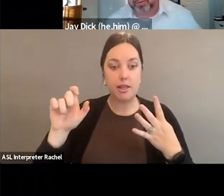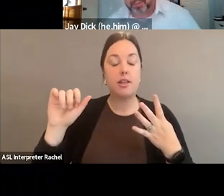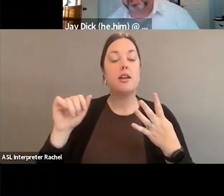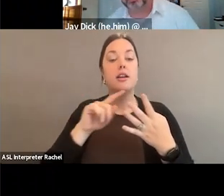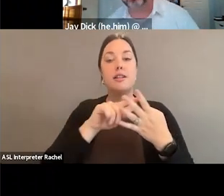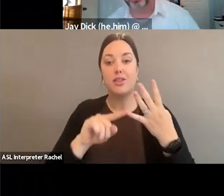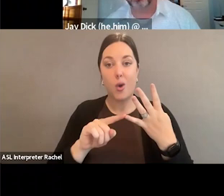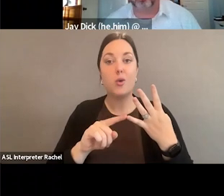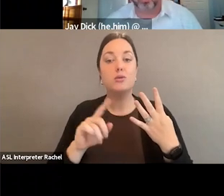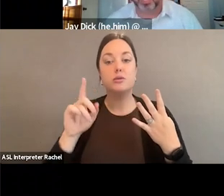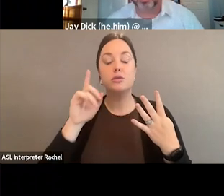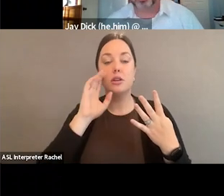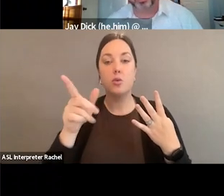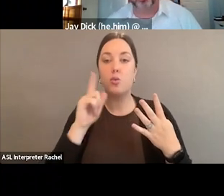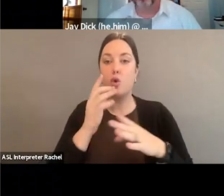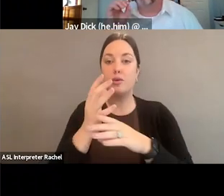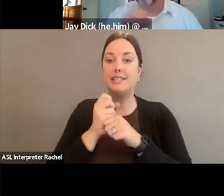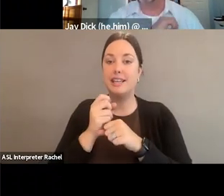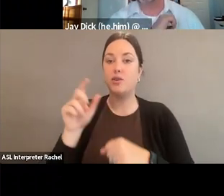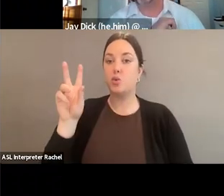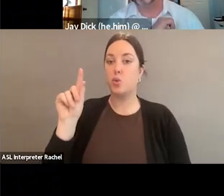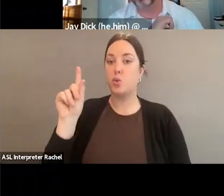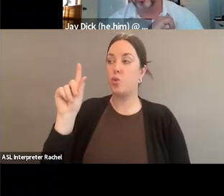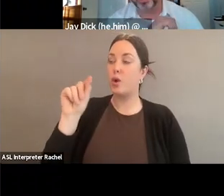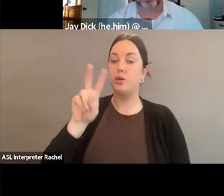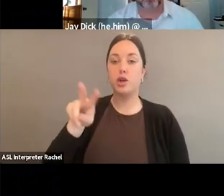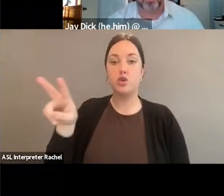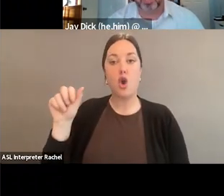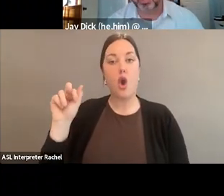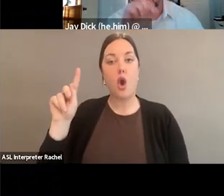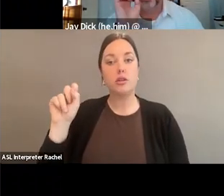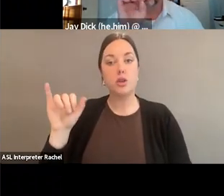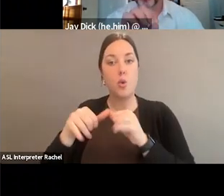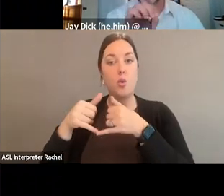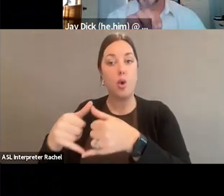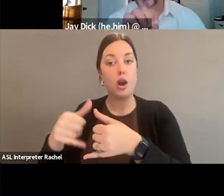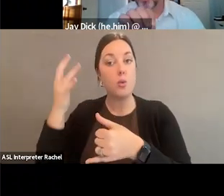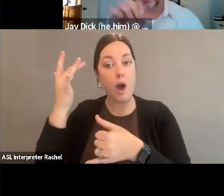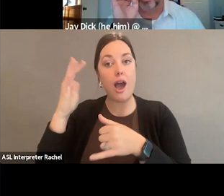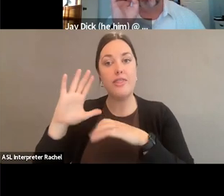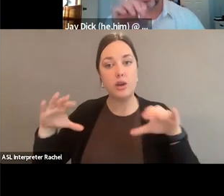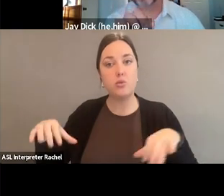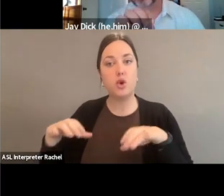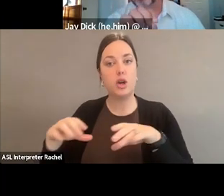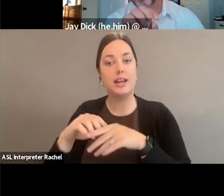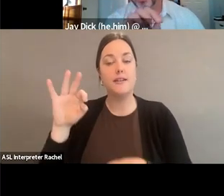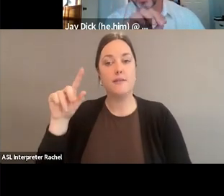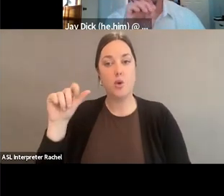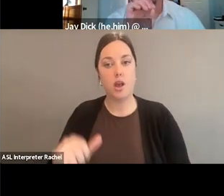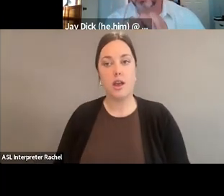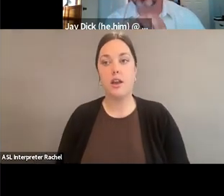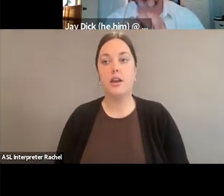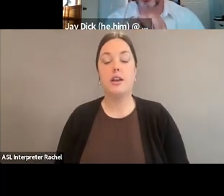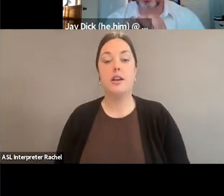2022 Public Leadership in Arts Award this year for their bipartisan work in Florida. So, think about bipartisan. have a lot of single